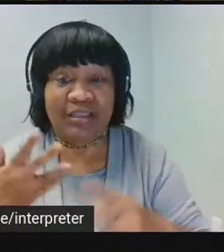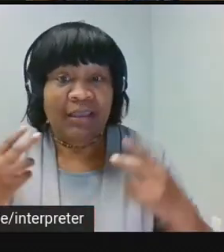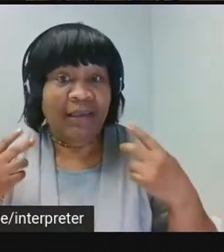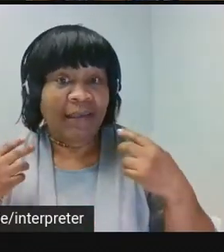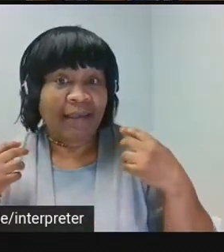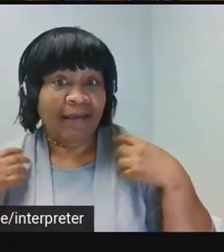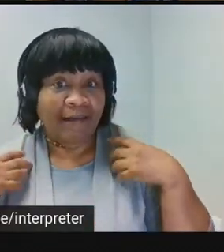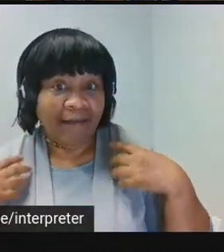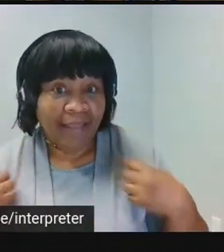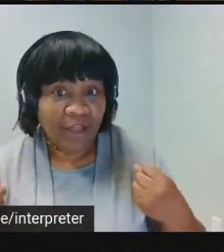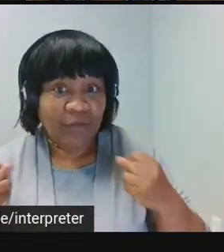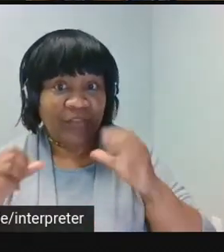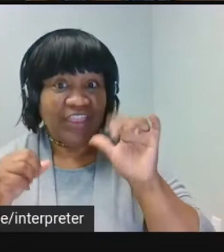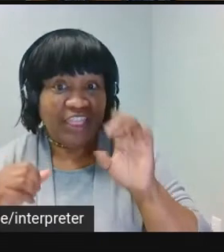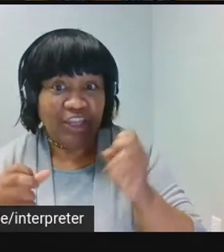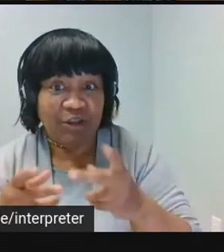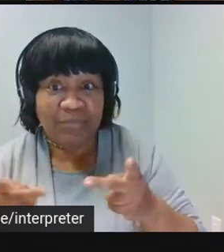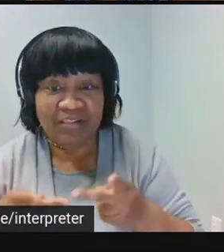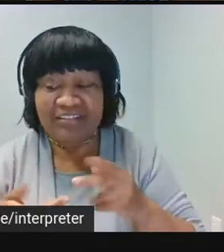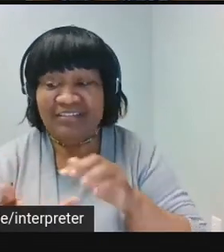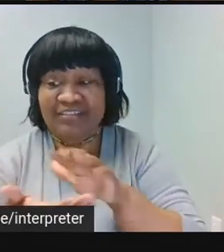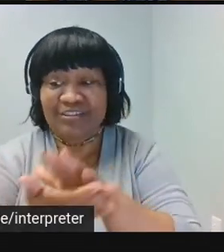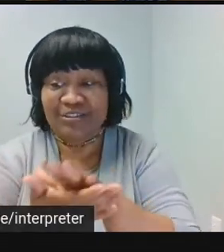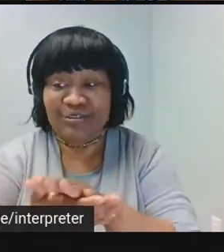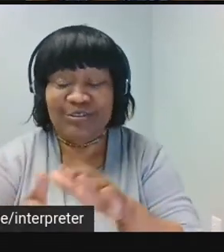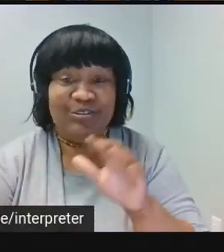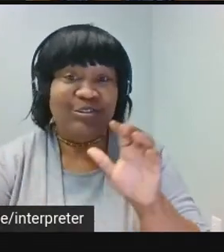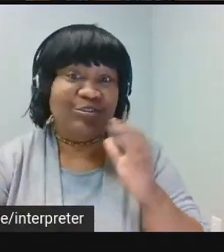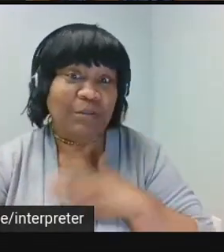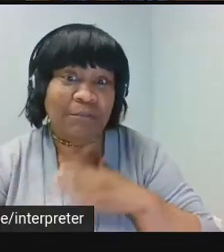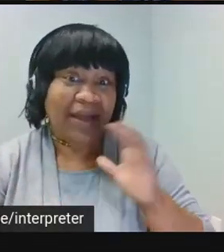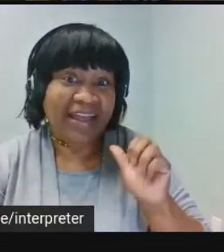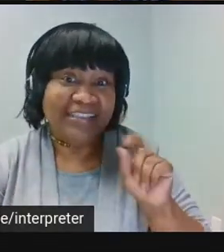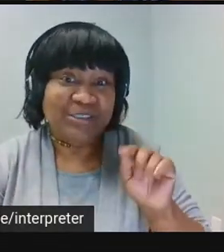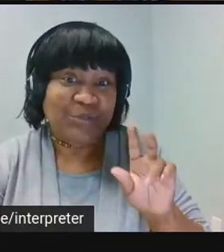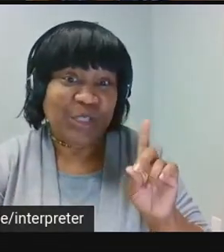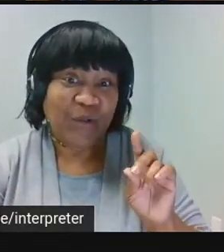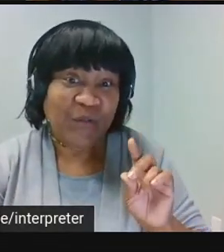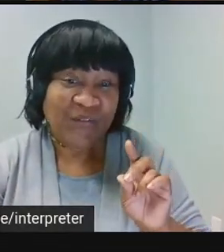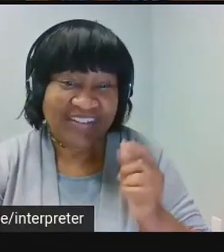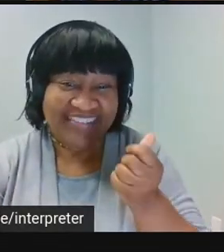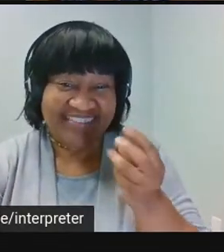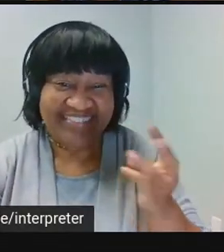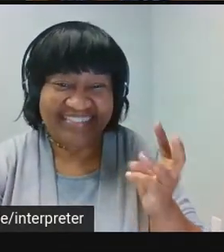healthcare facilities, schools, my studio for instance, just to name a few.